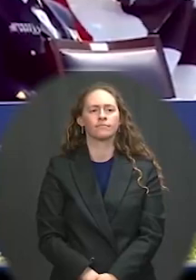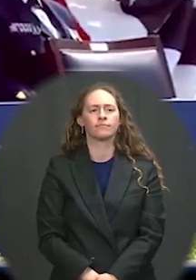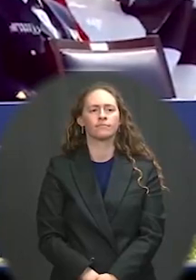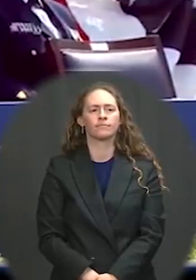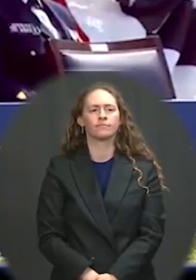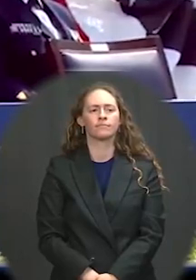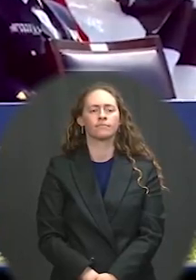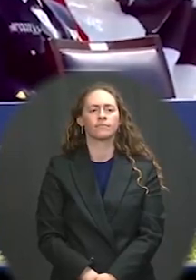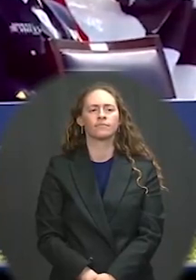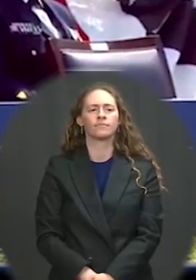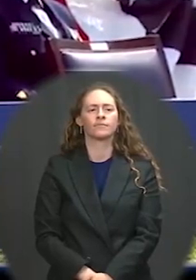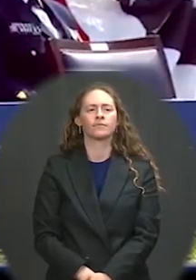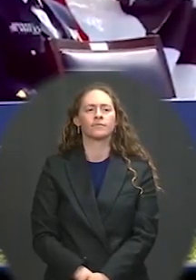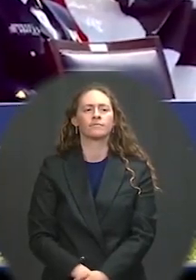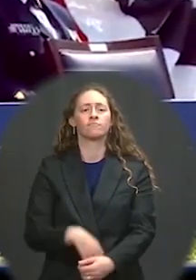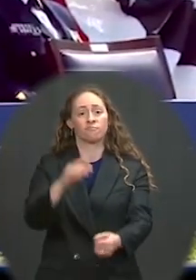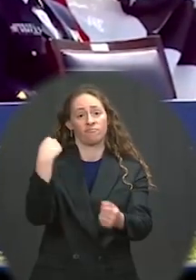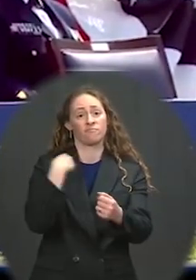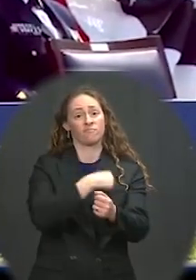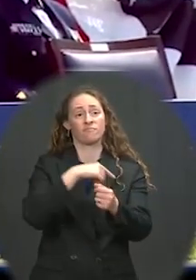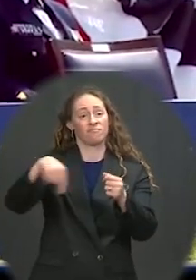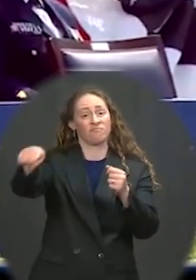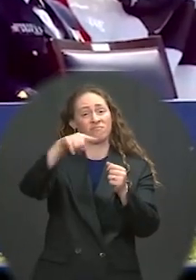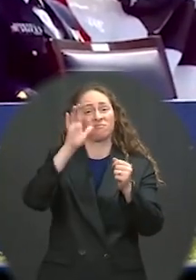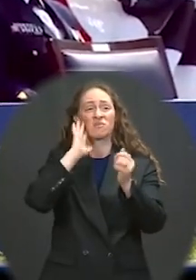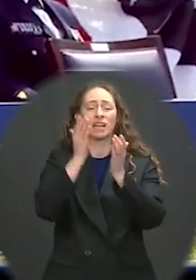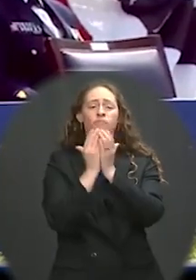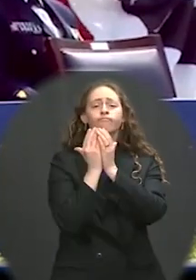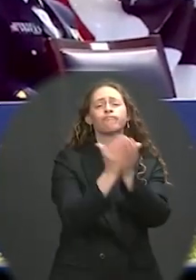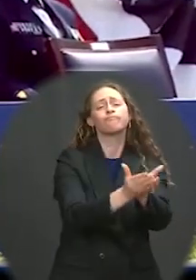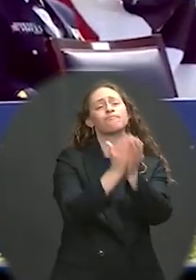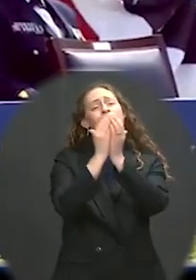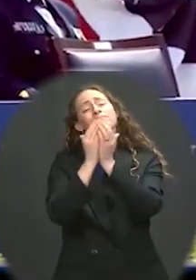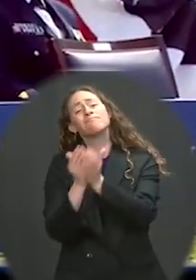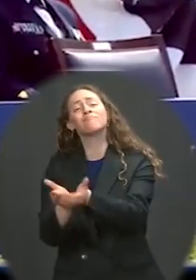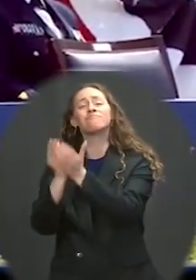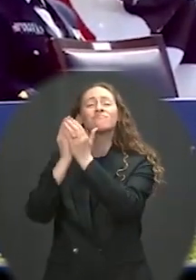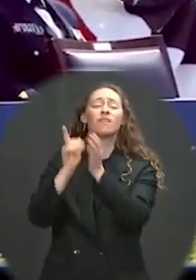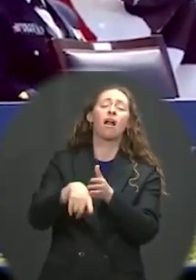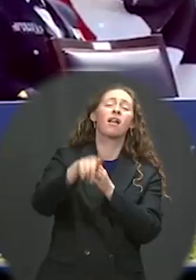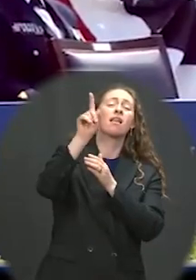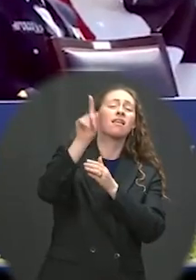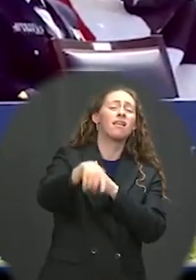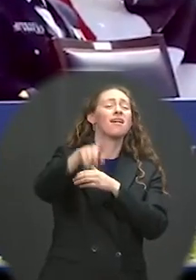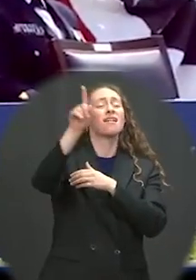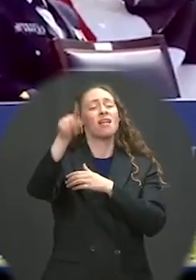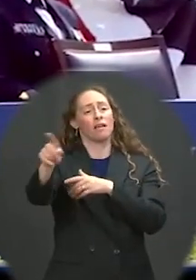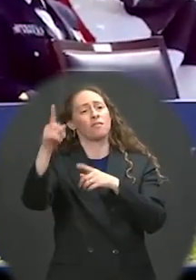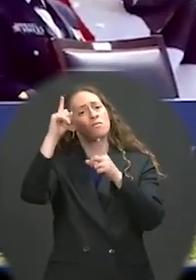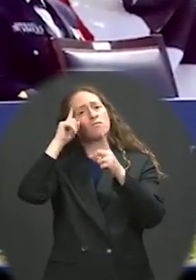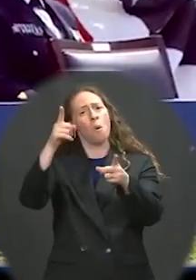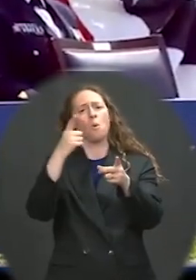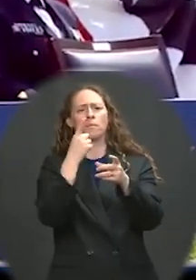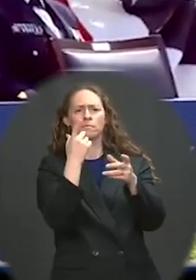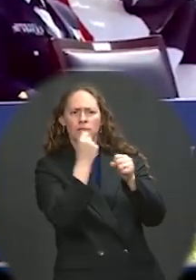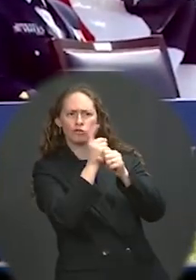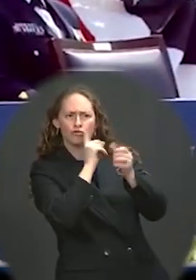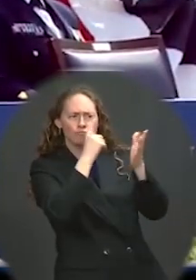regard to catch regulations or internationally established economic zones, it hurts everyone.